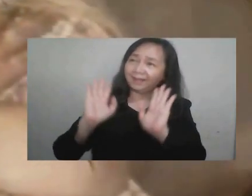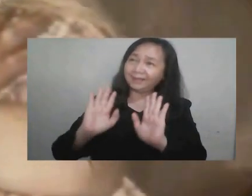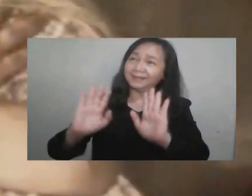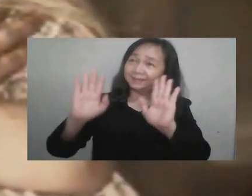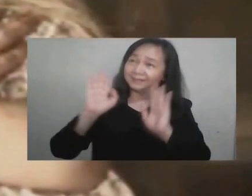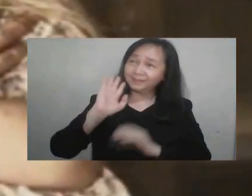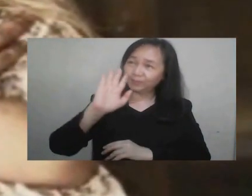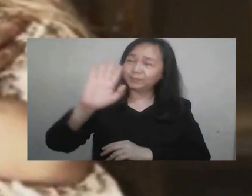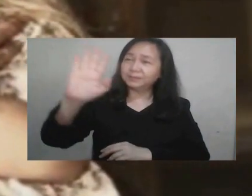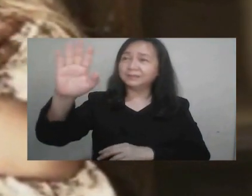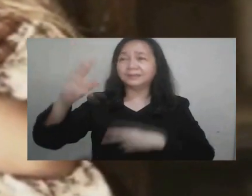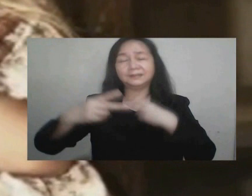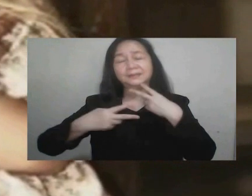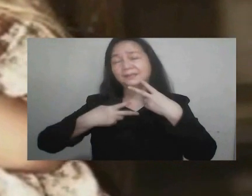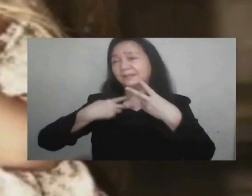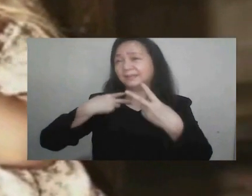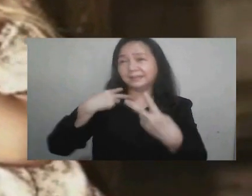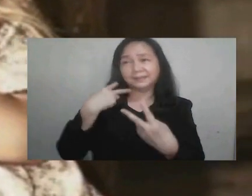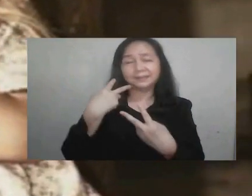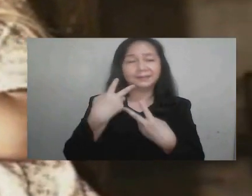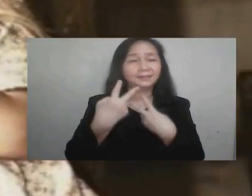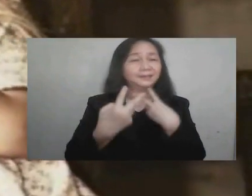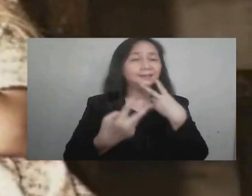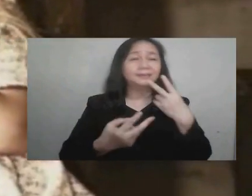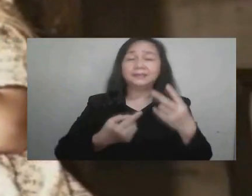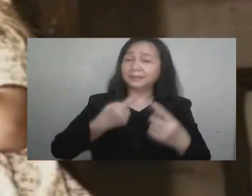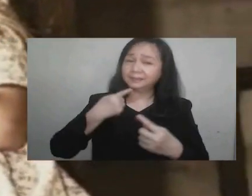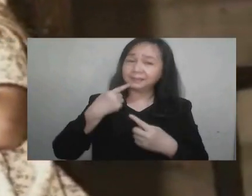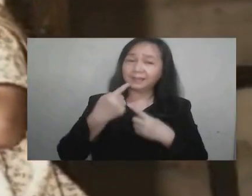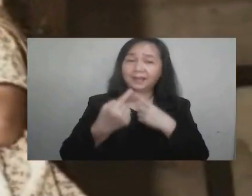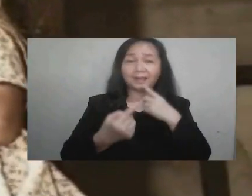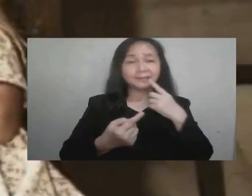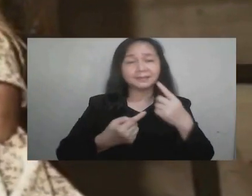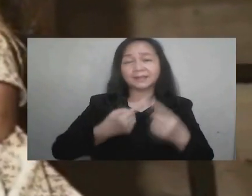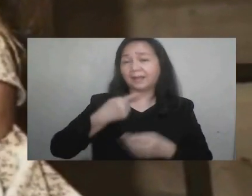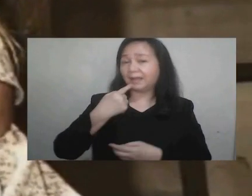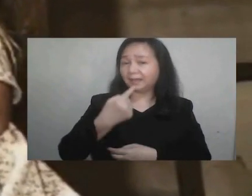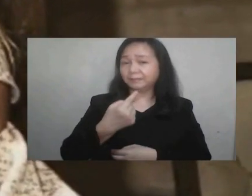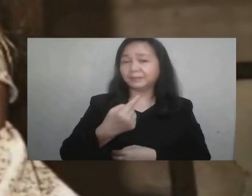Hiwagan ng iyong tinig.